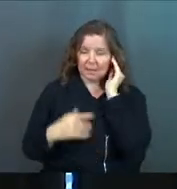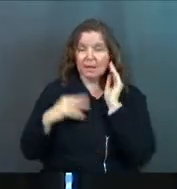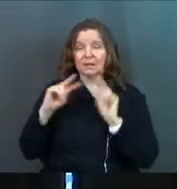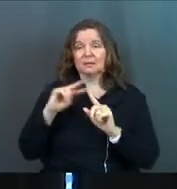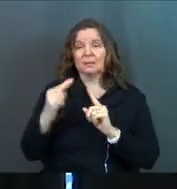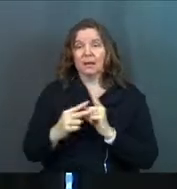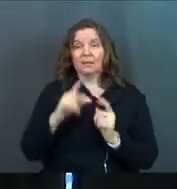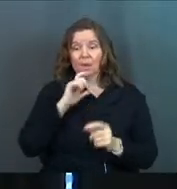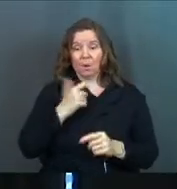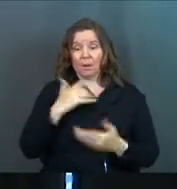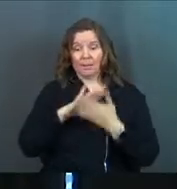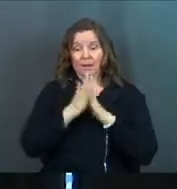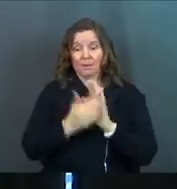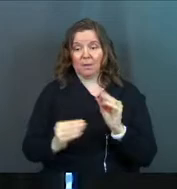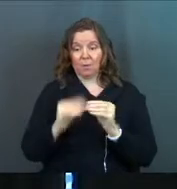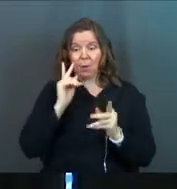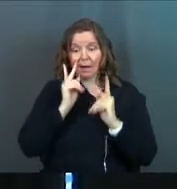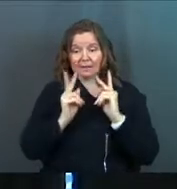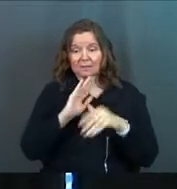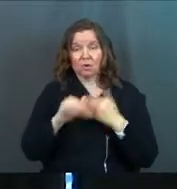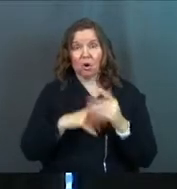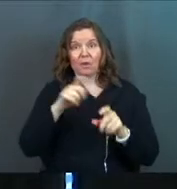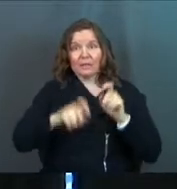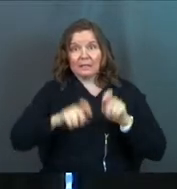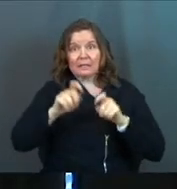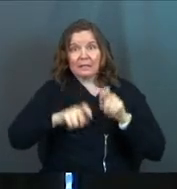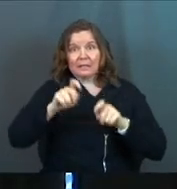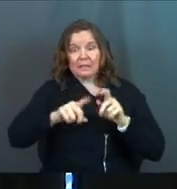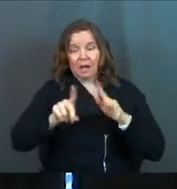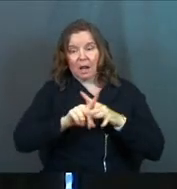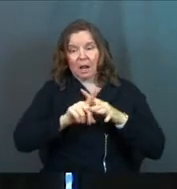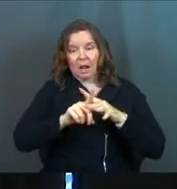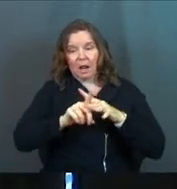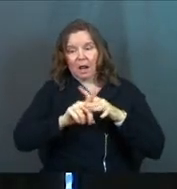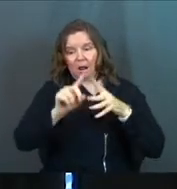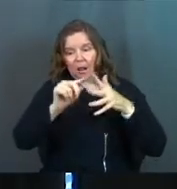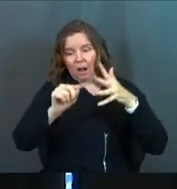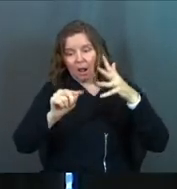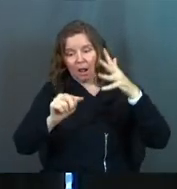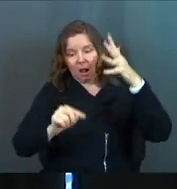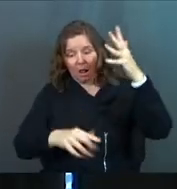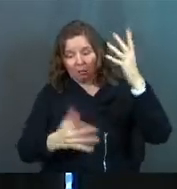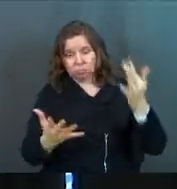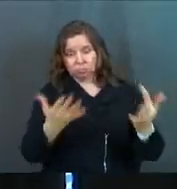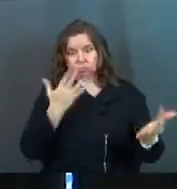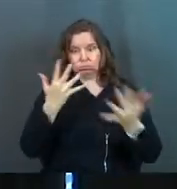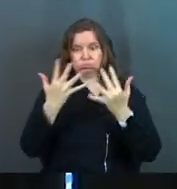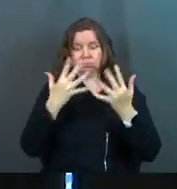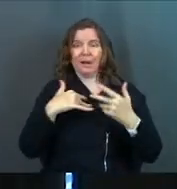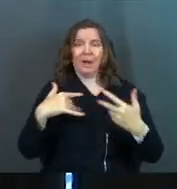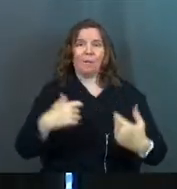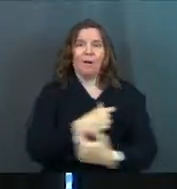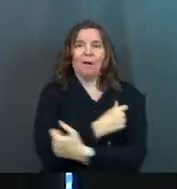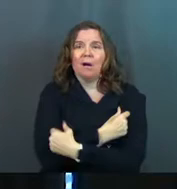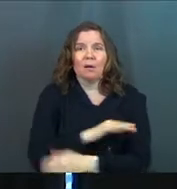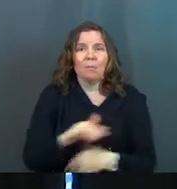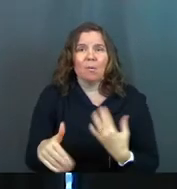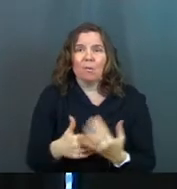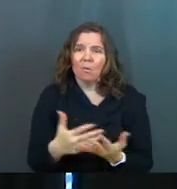the older I get, the more I see all the needs that are before me. And I want to, I want to hug them all.